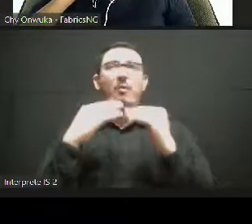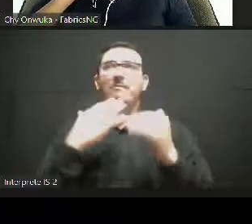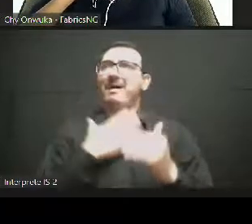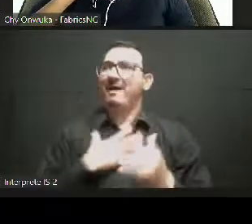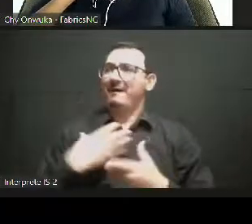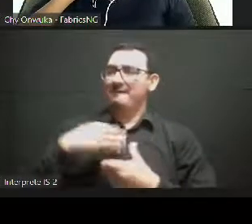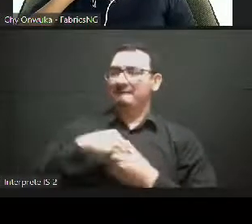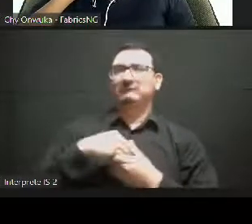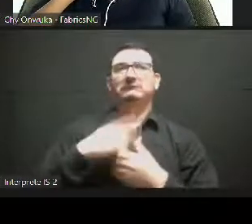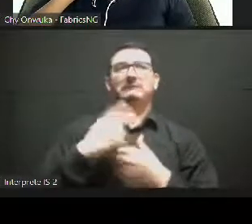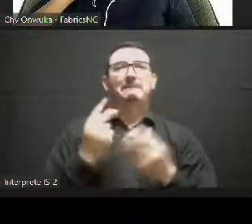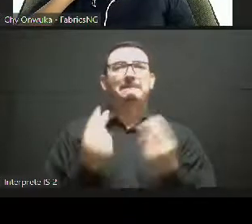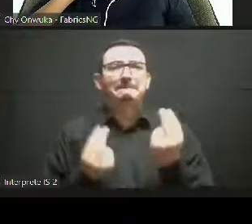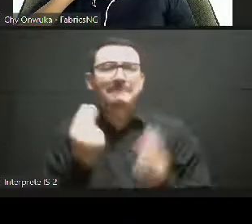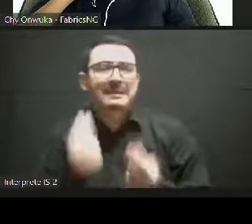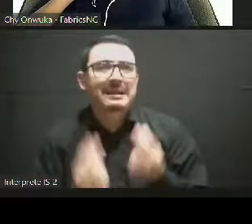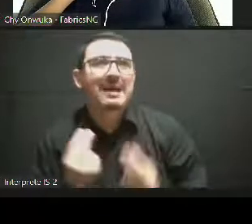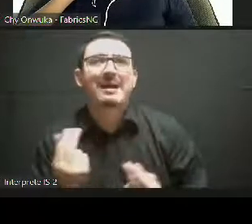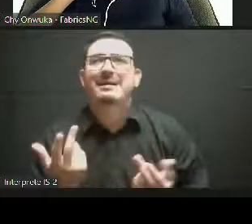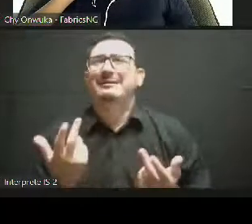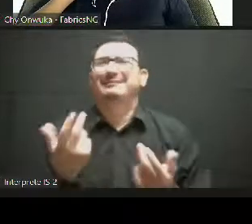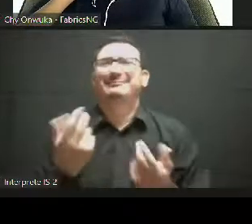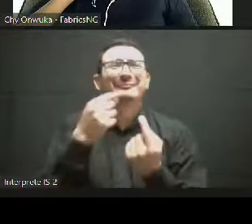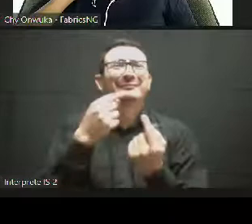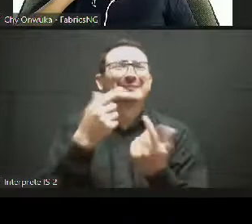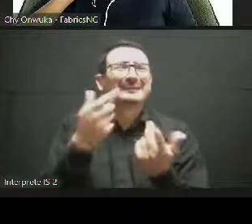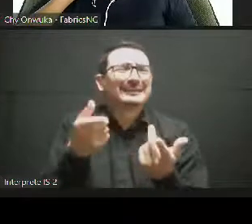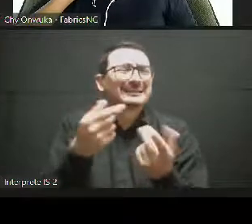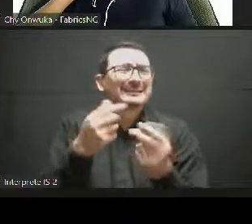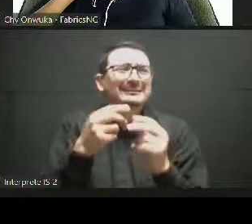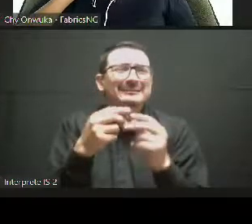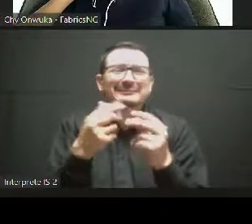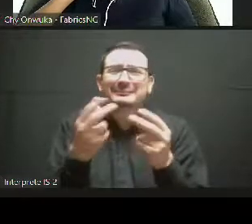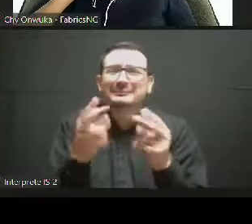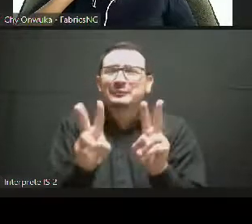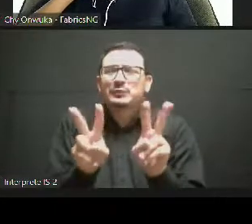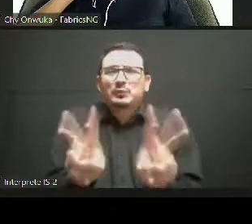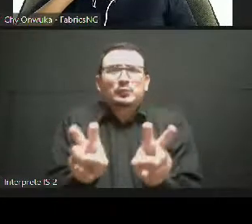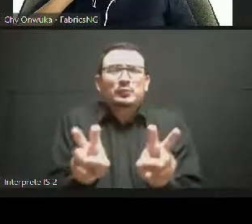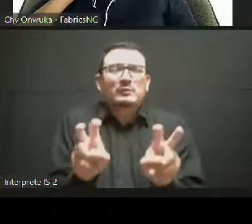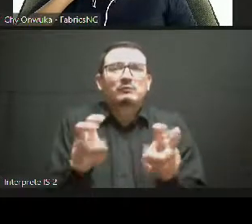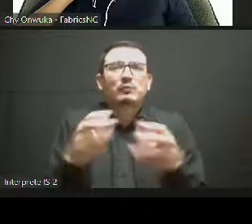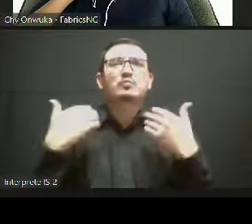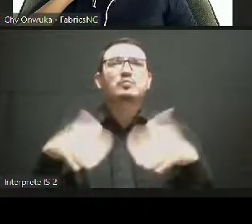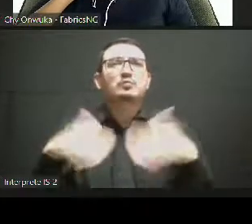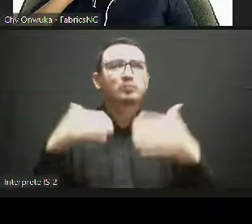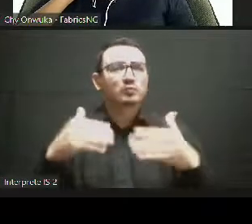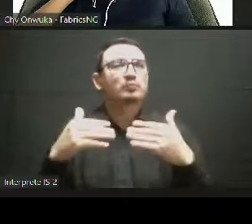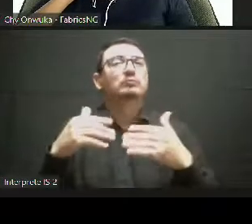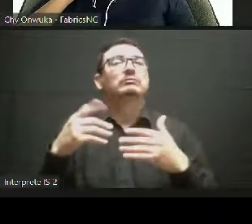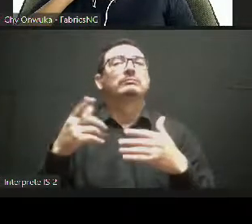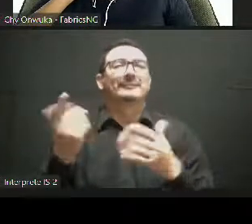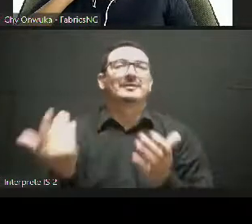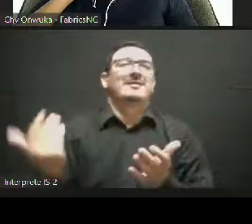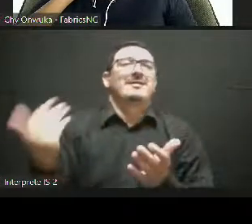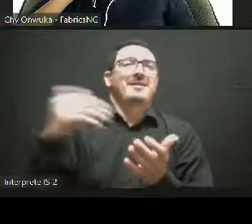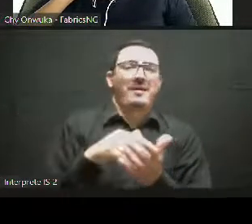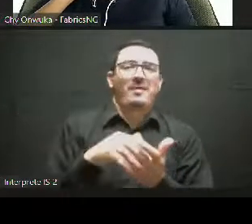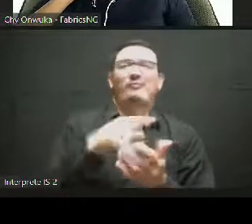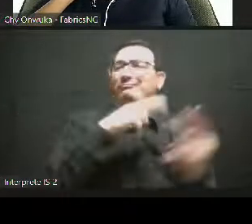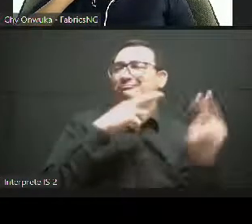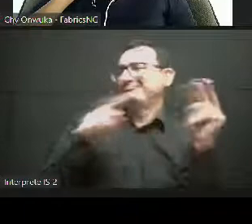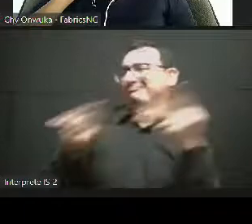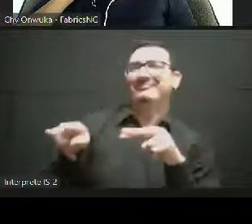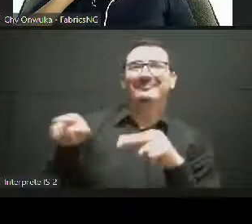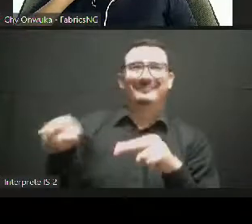renaissance is driven by many young fledgling businesses that are